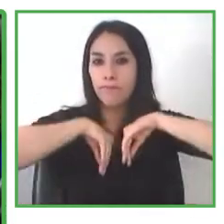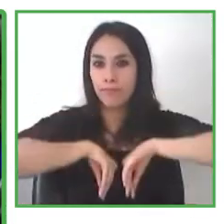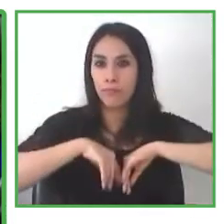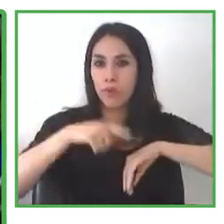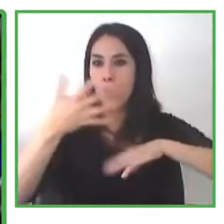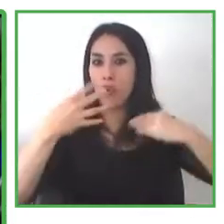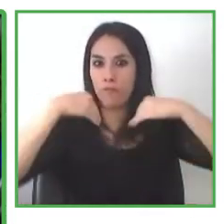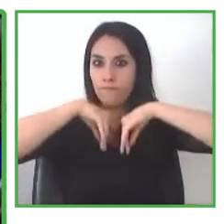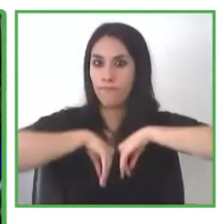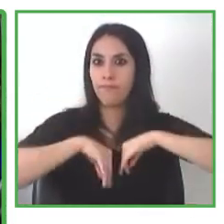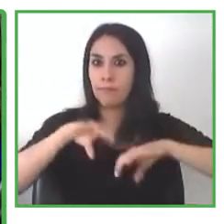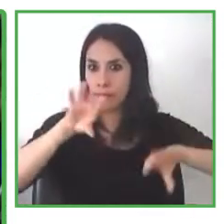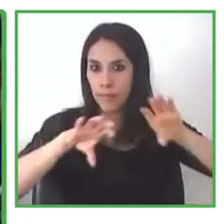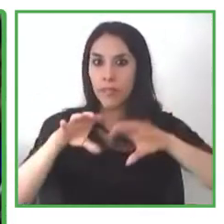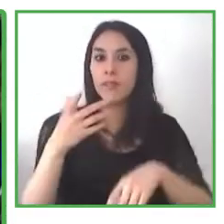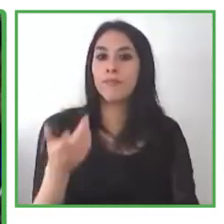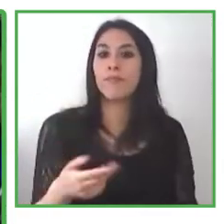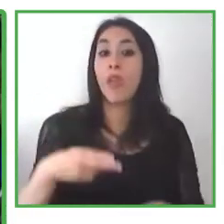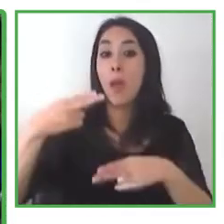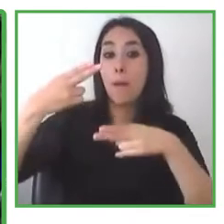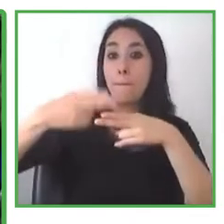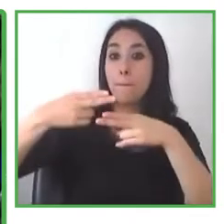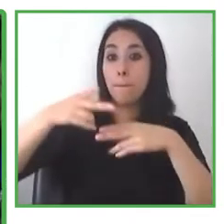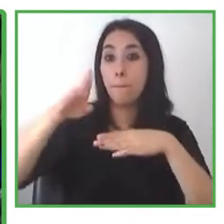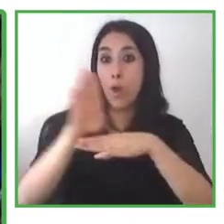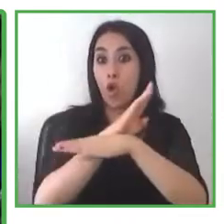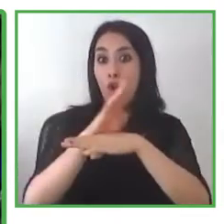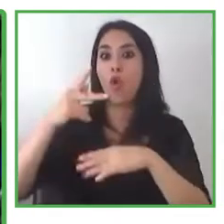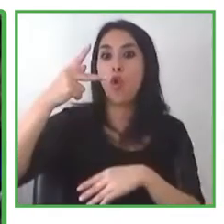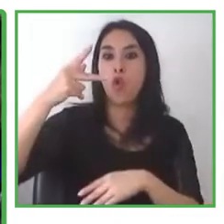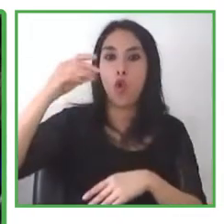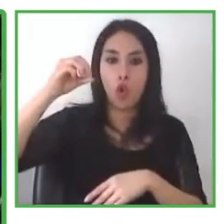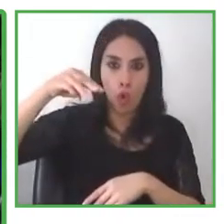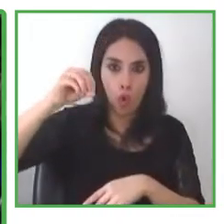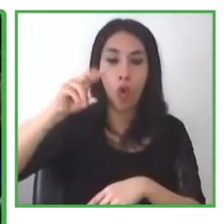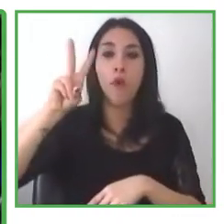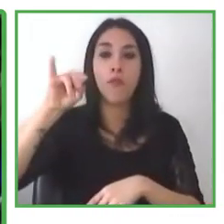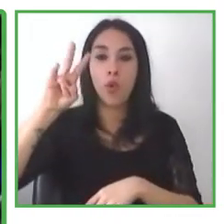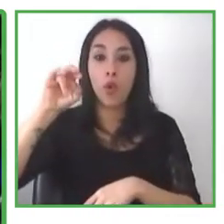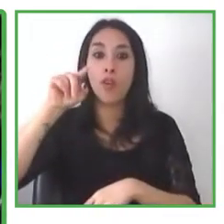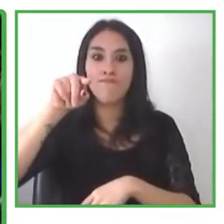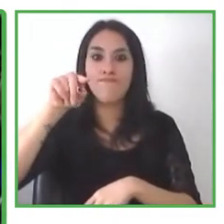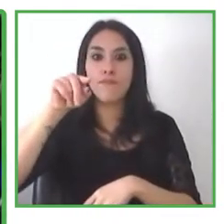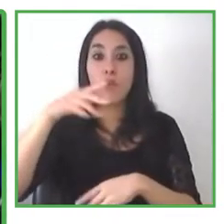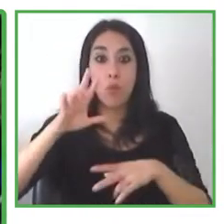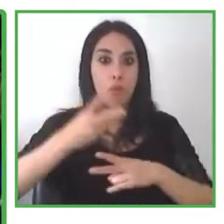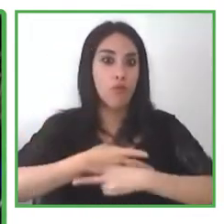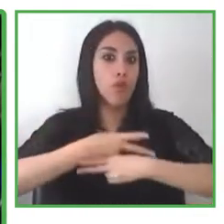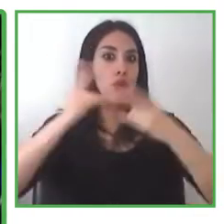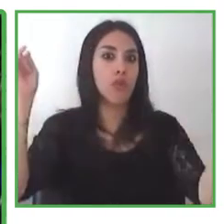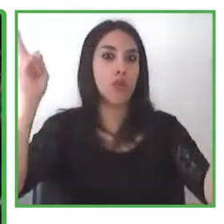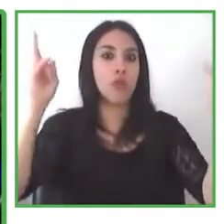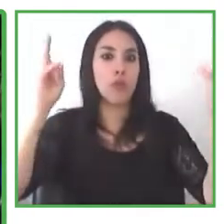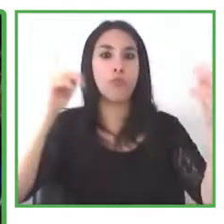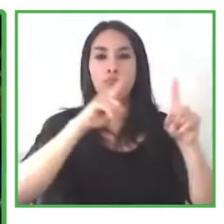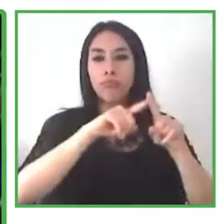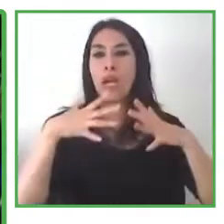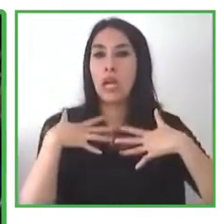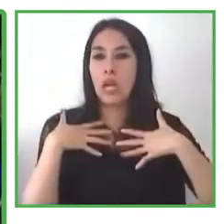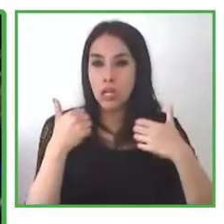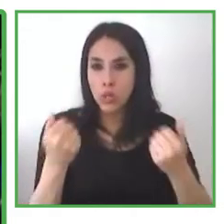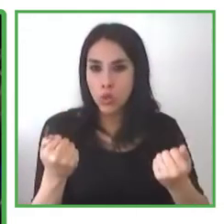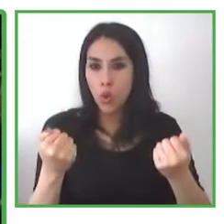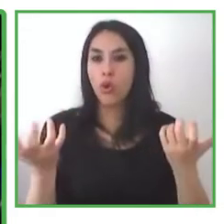balance out this internal microbiota this is how como vivo was created aiming